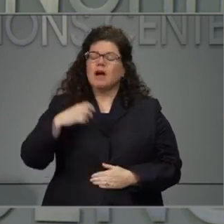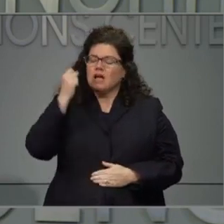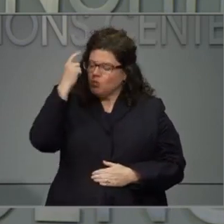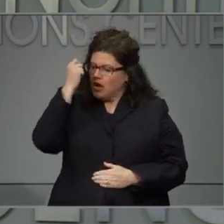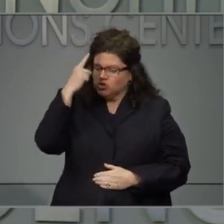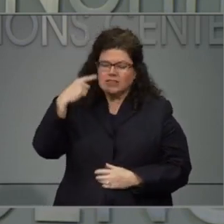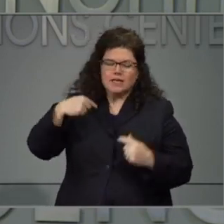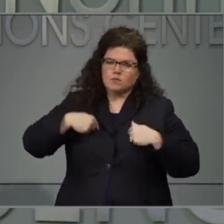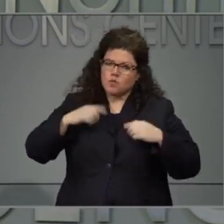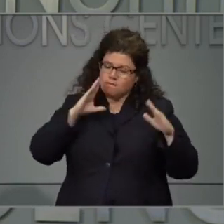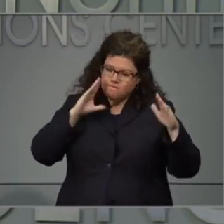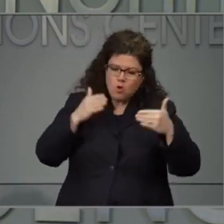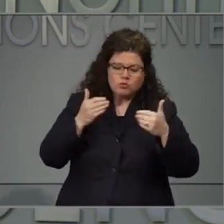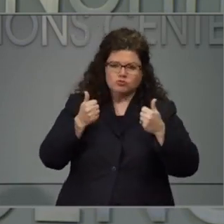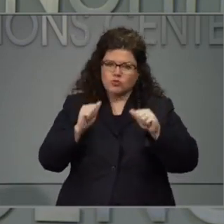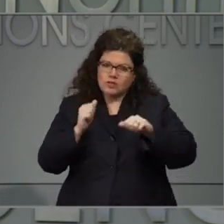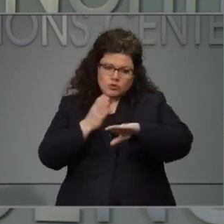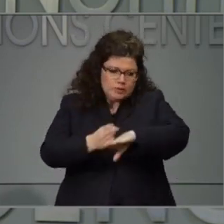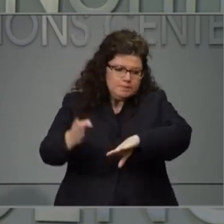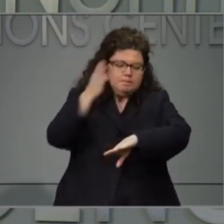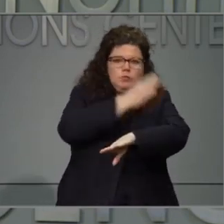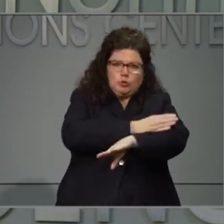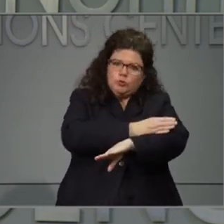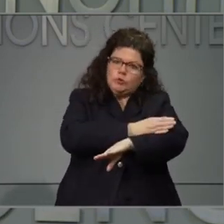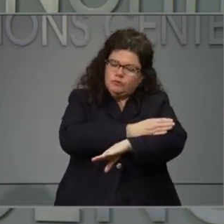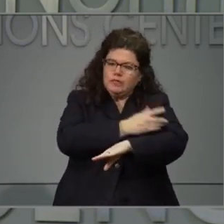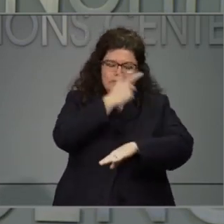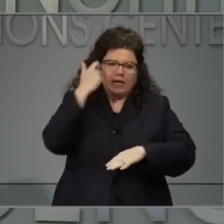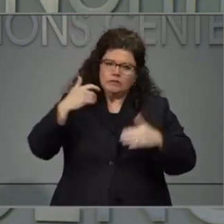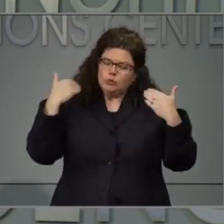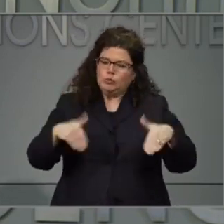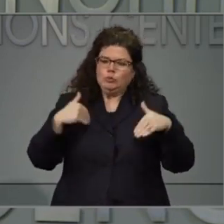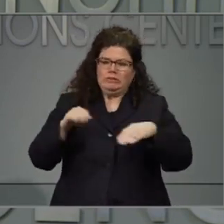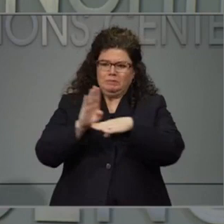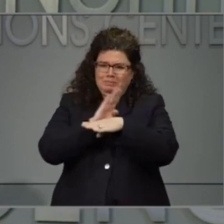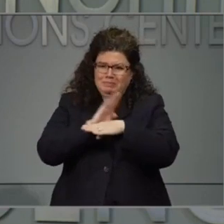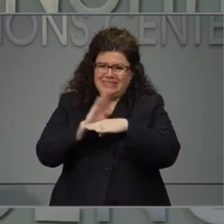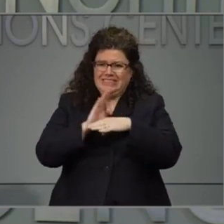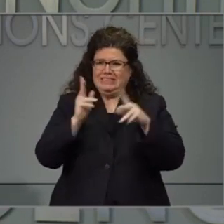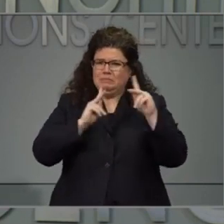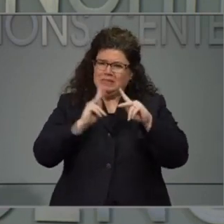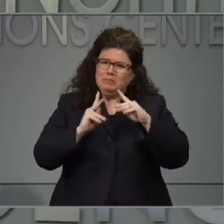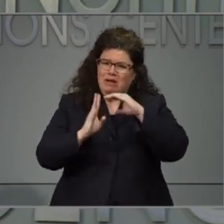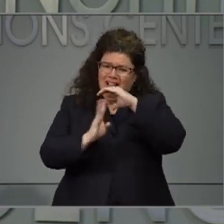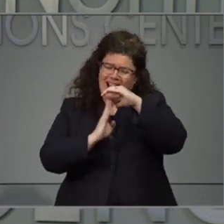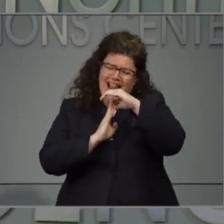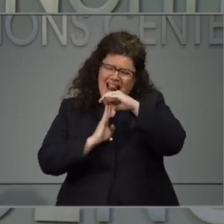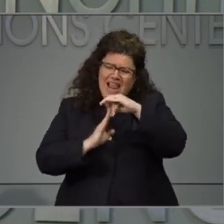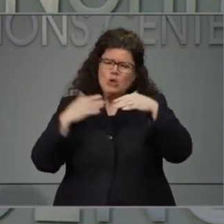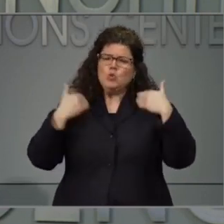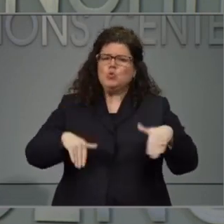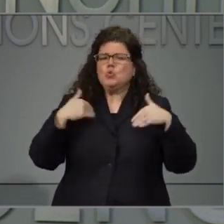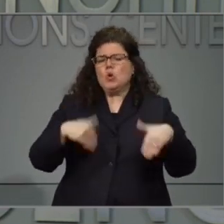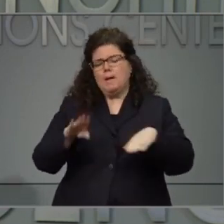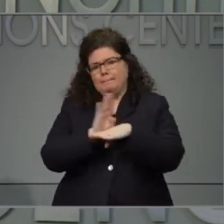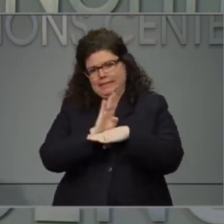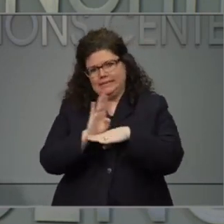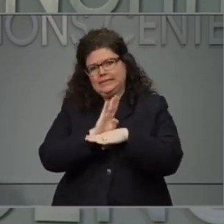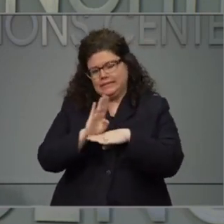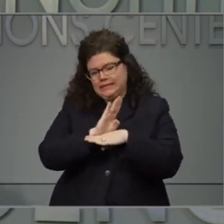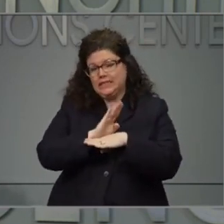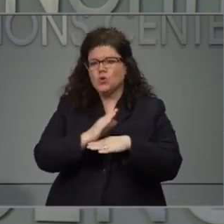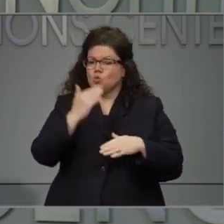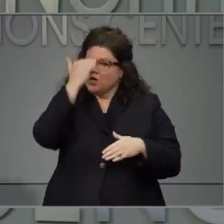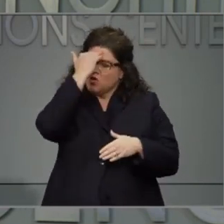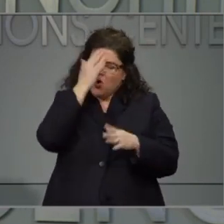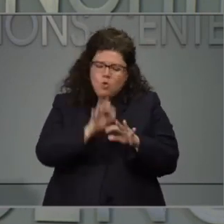as much as possible to deal with this overwhelming crush of claims. They are working hard and know that